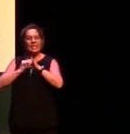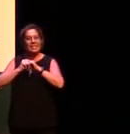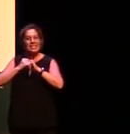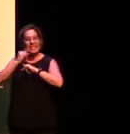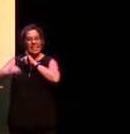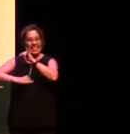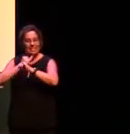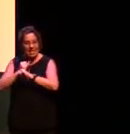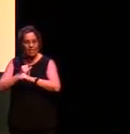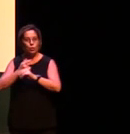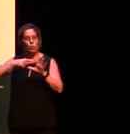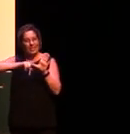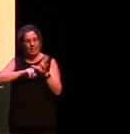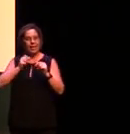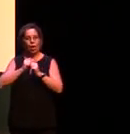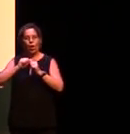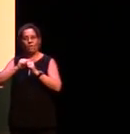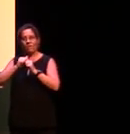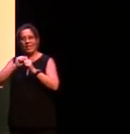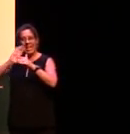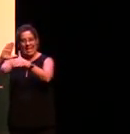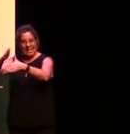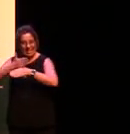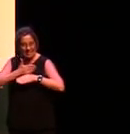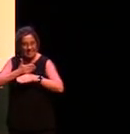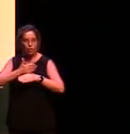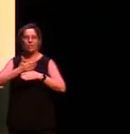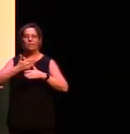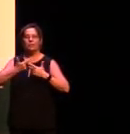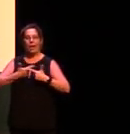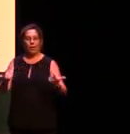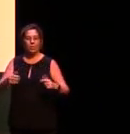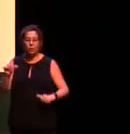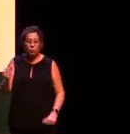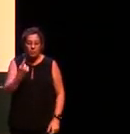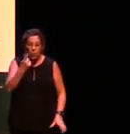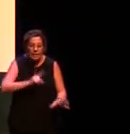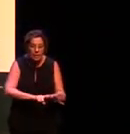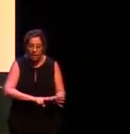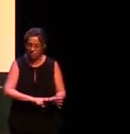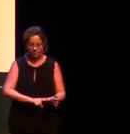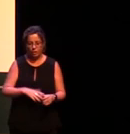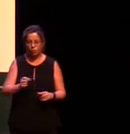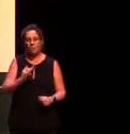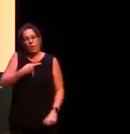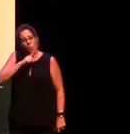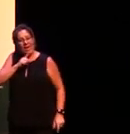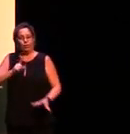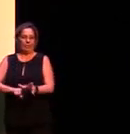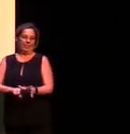Year of the Indigenous Languages. It shouldn't just be a year. It should be a century or a millennium or from now to the end of time.